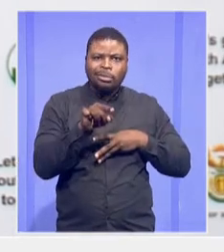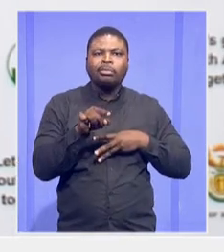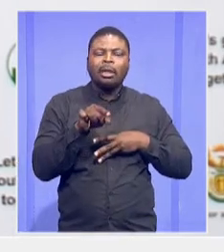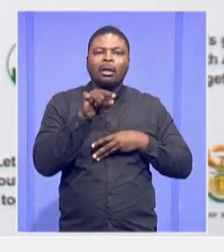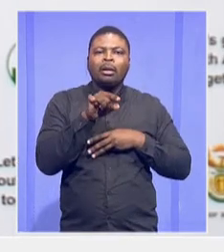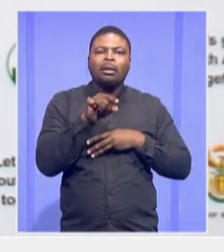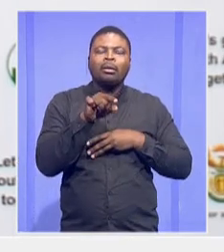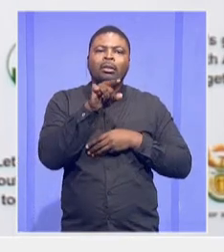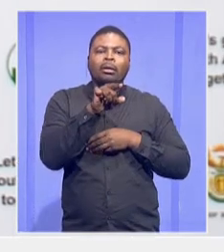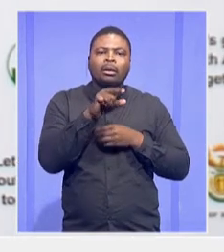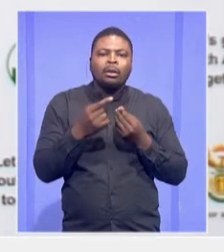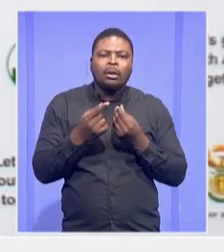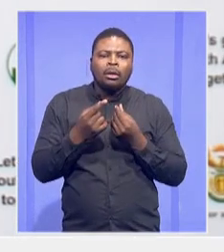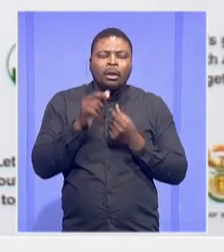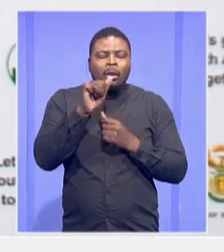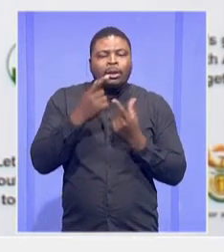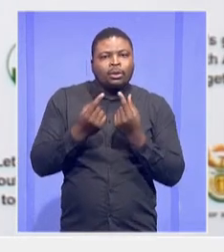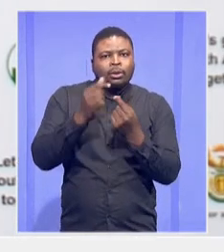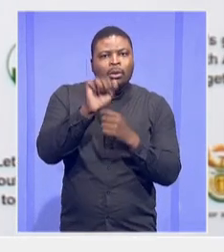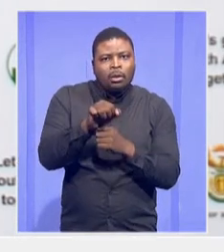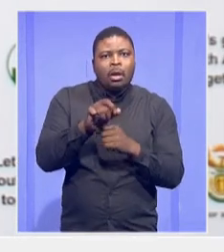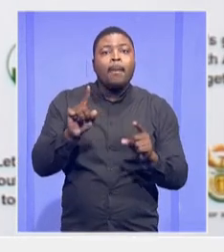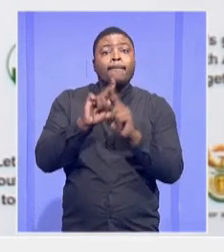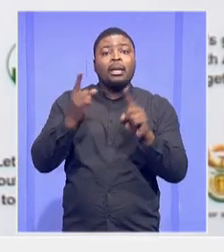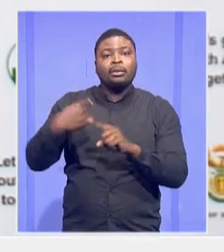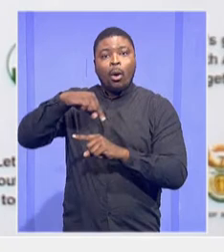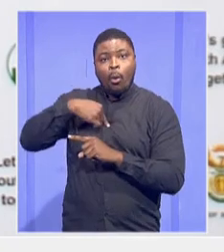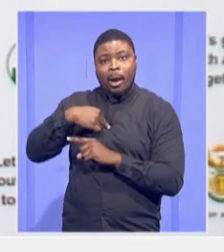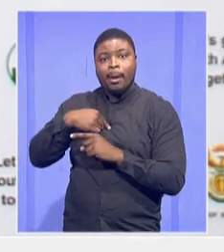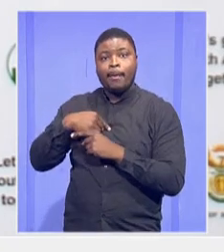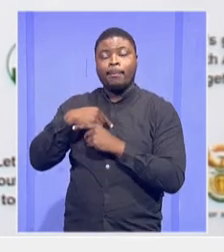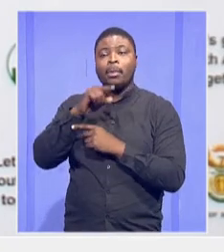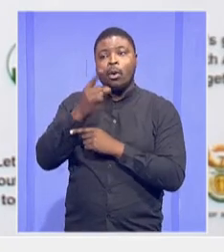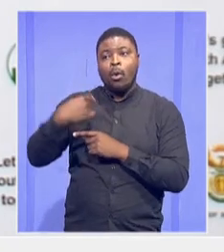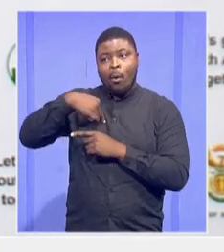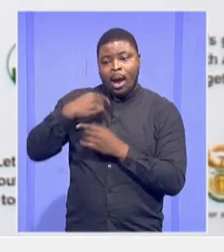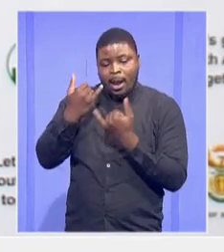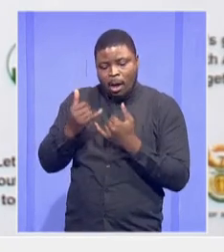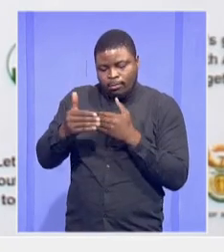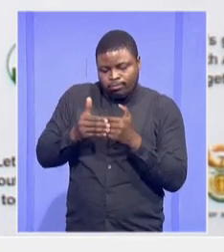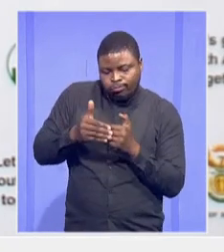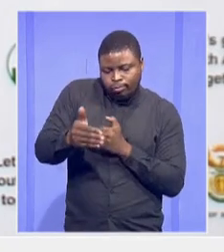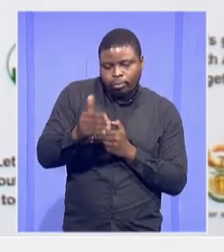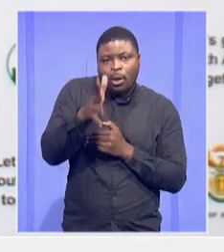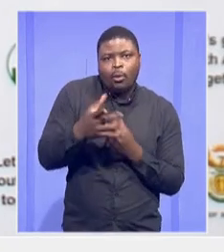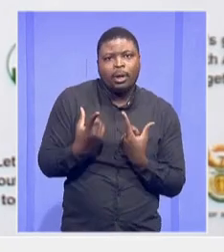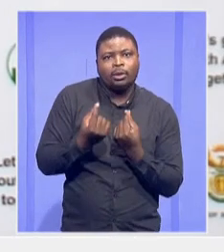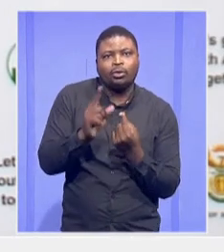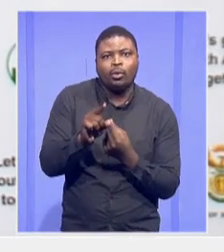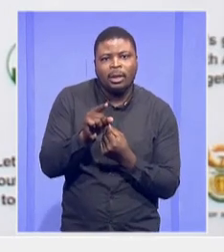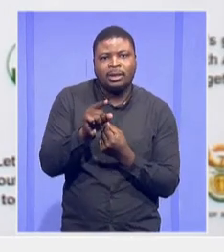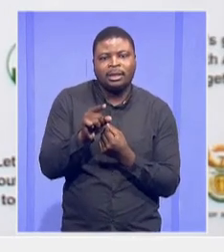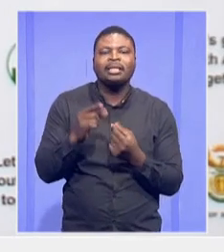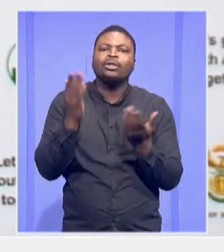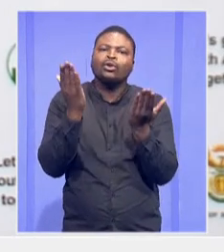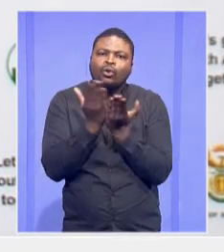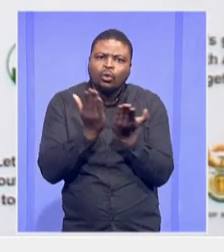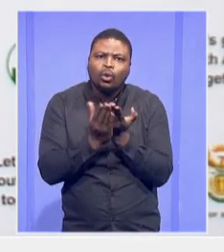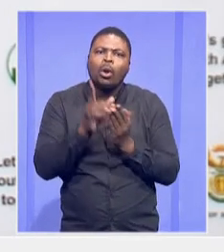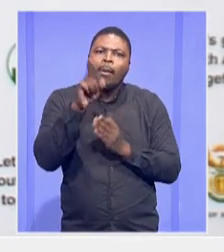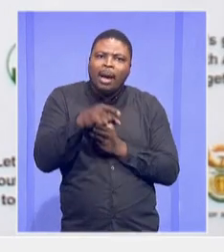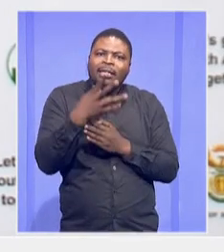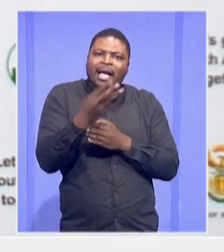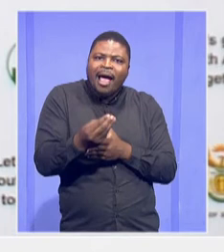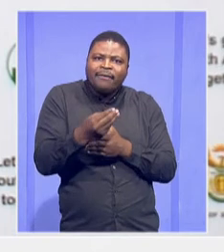to go to much more than we are doing currently is providing fencing to schools for